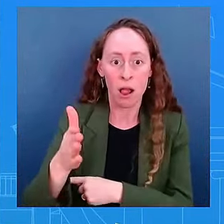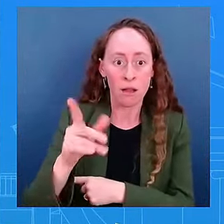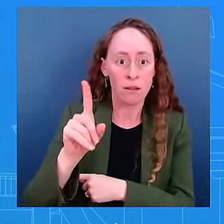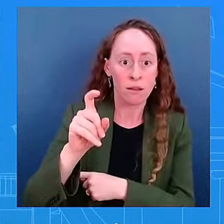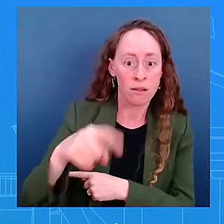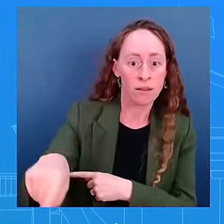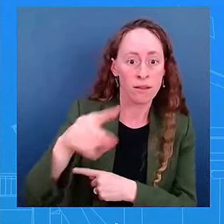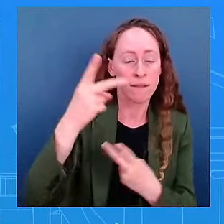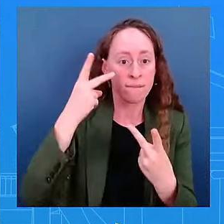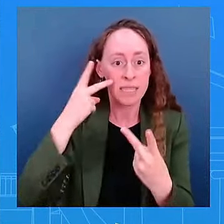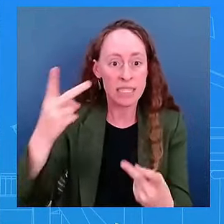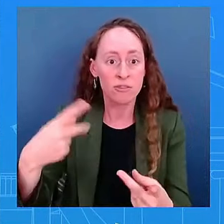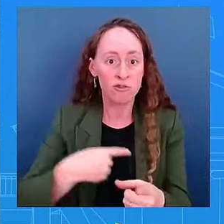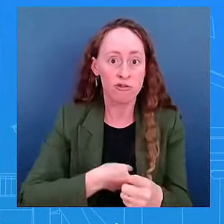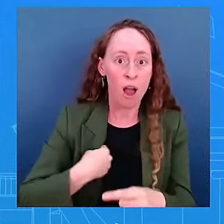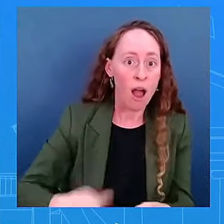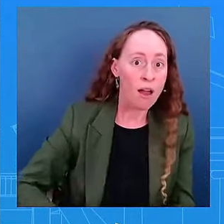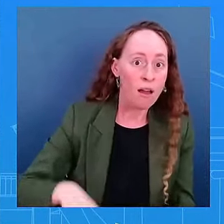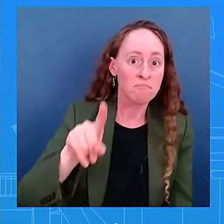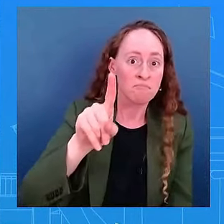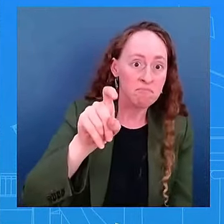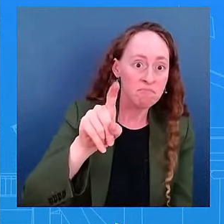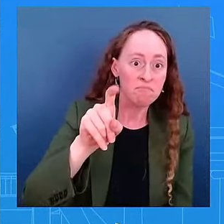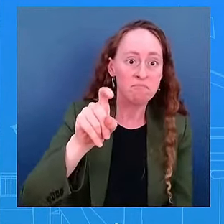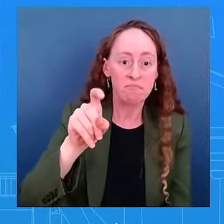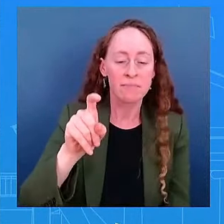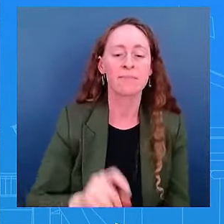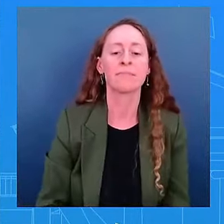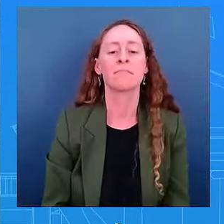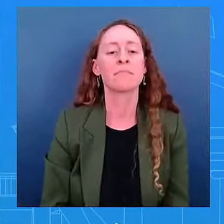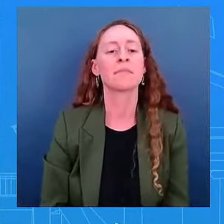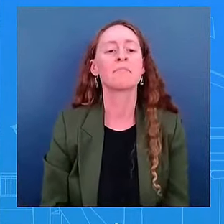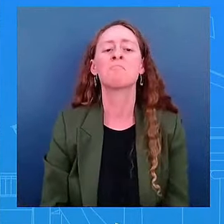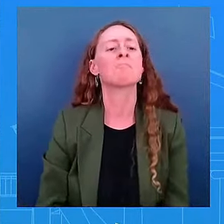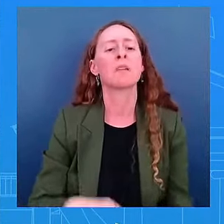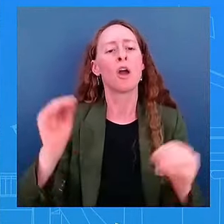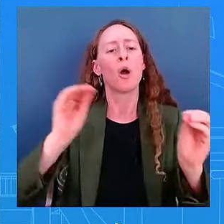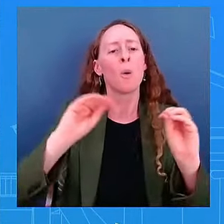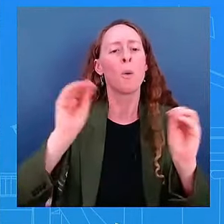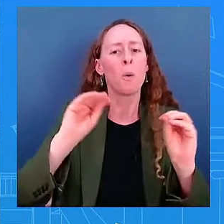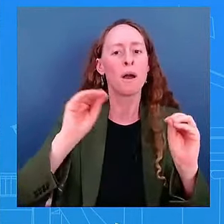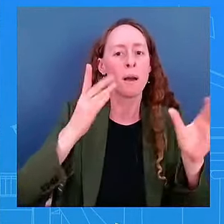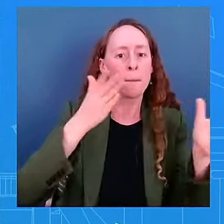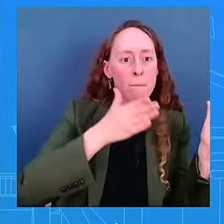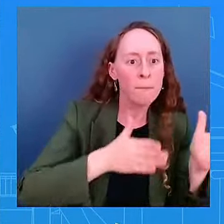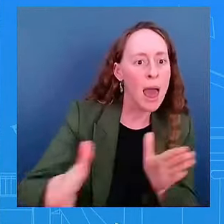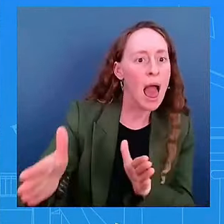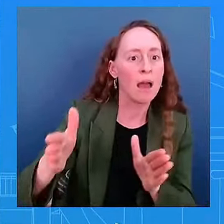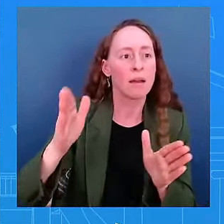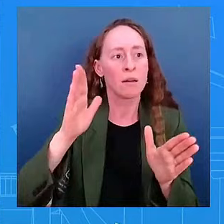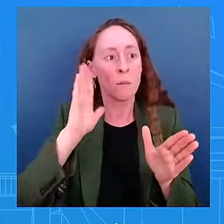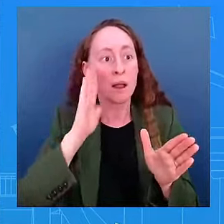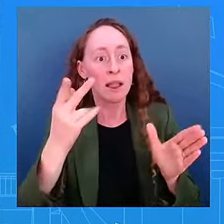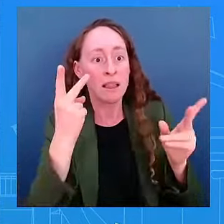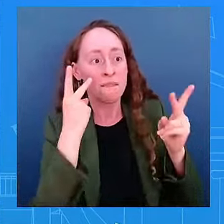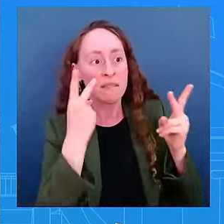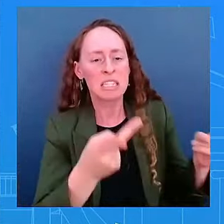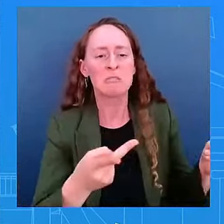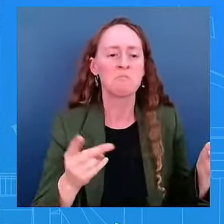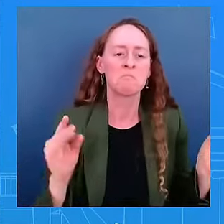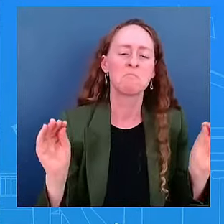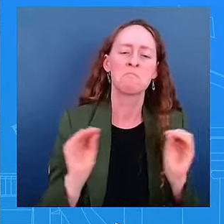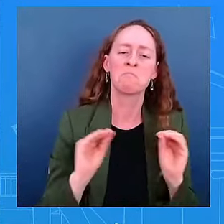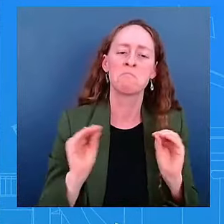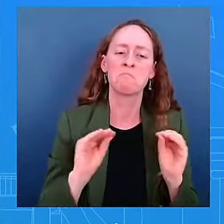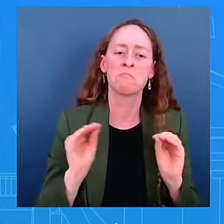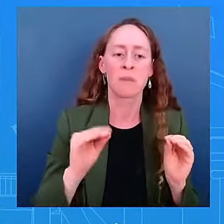about foreign travel. But we have been very deliberate with our strategy. We believe it's worked. And we're going to continue to move